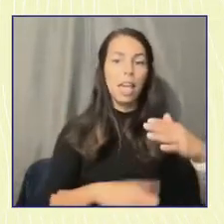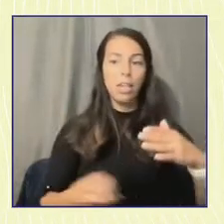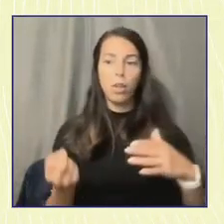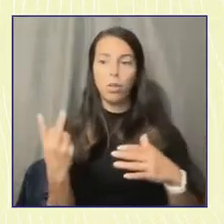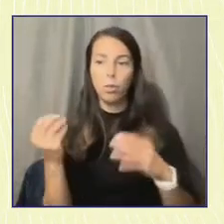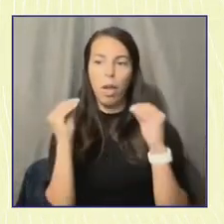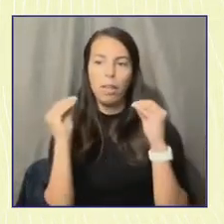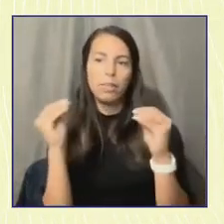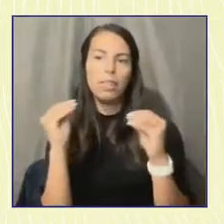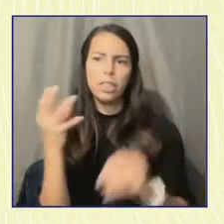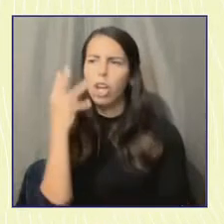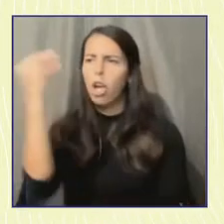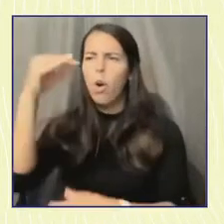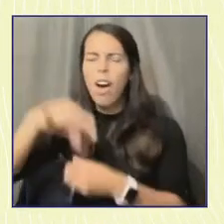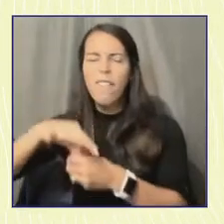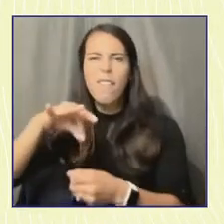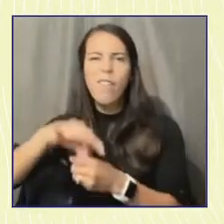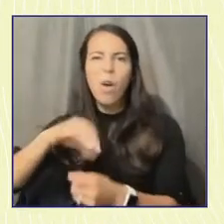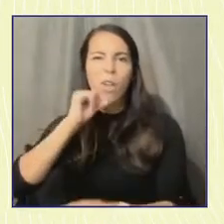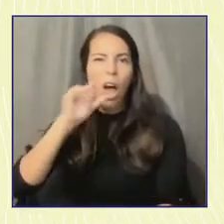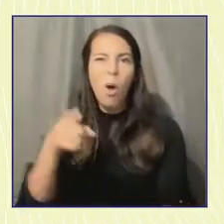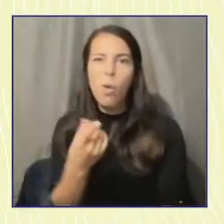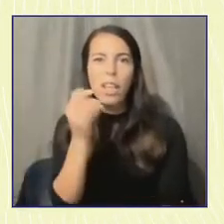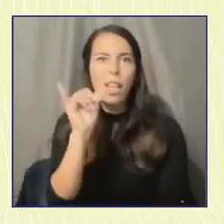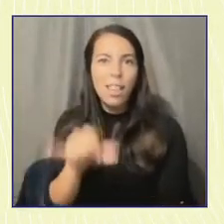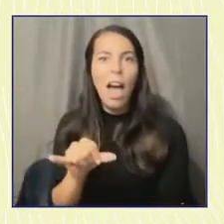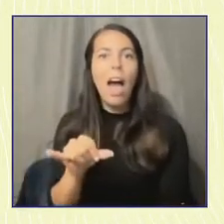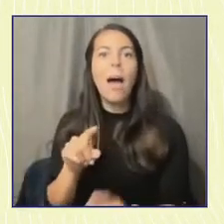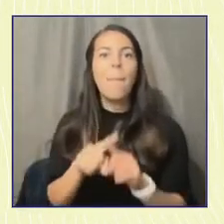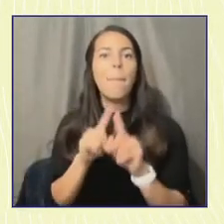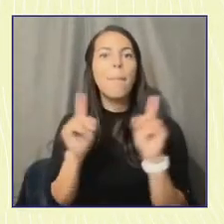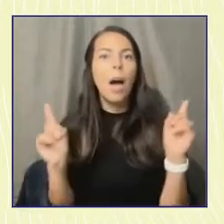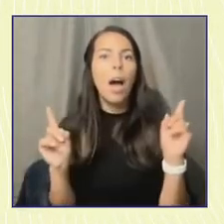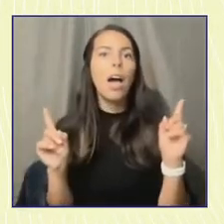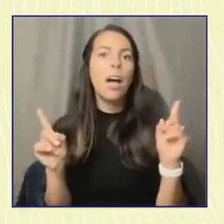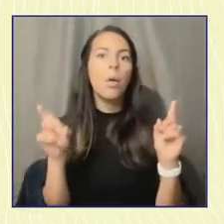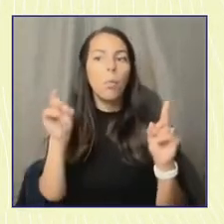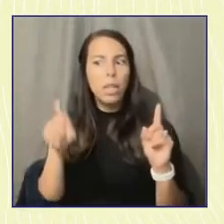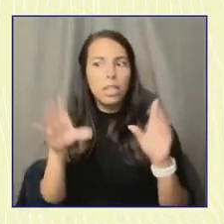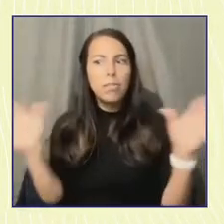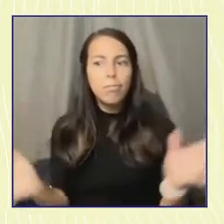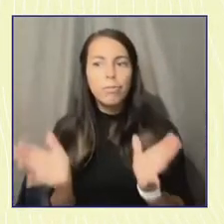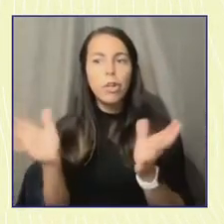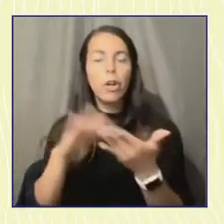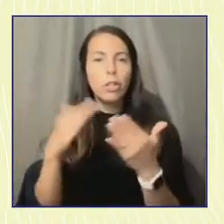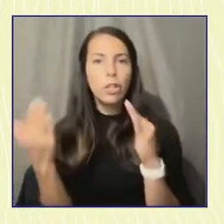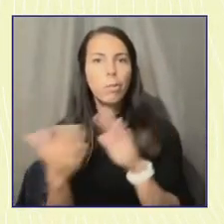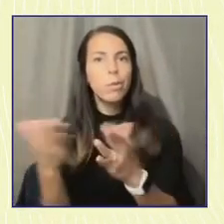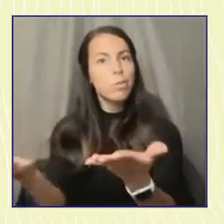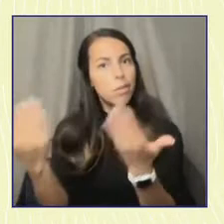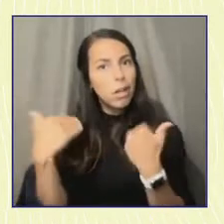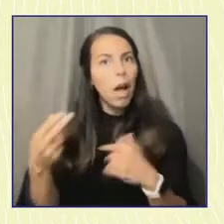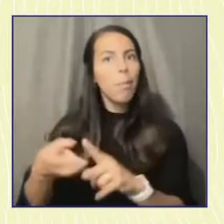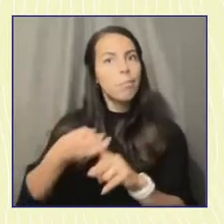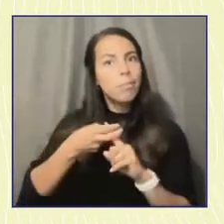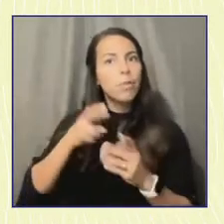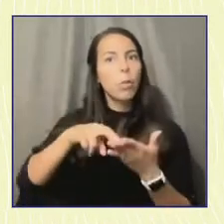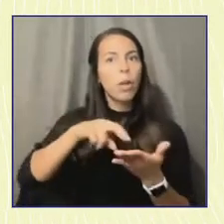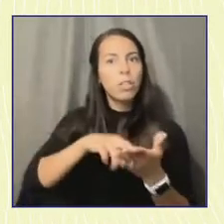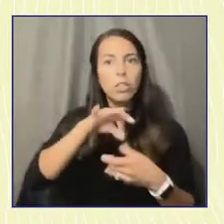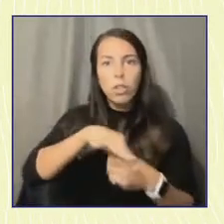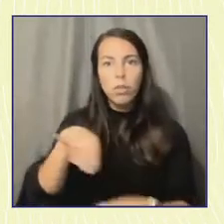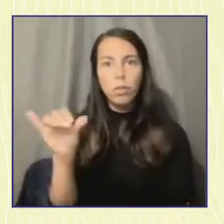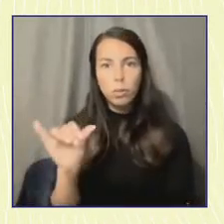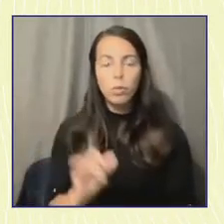in which we discuss local and national elections, then canvas the community to help community members vote and register to vote. We engage in a